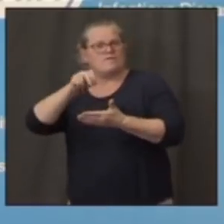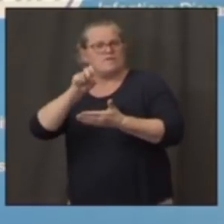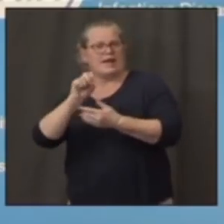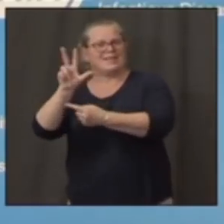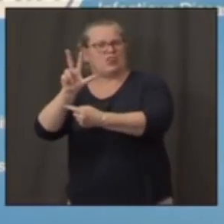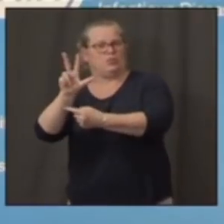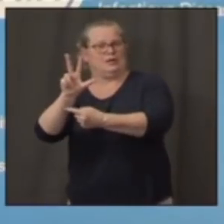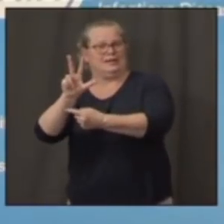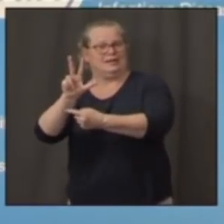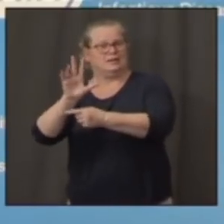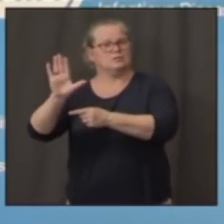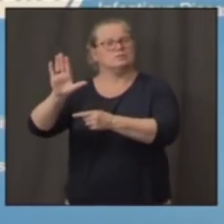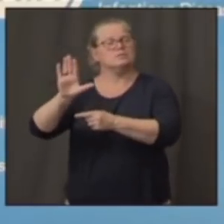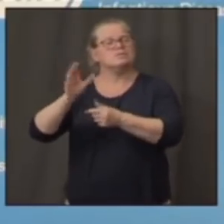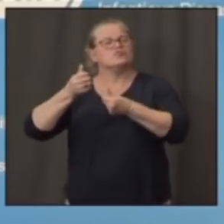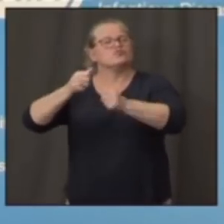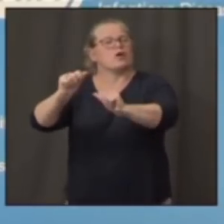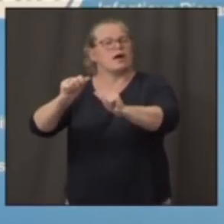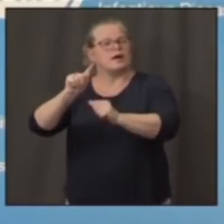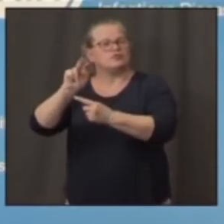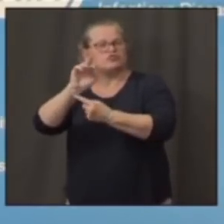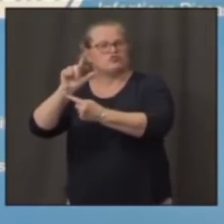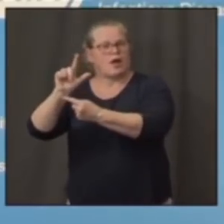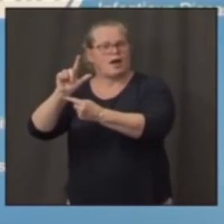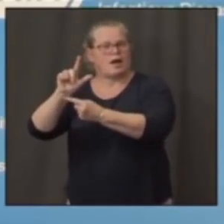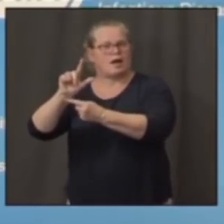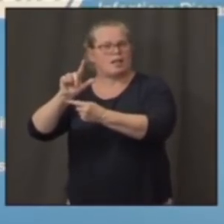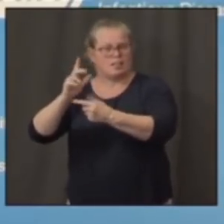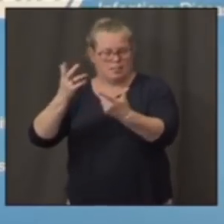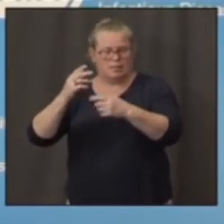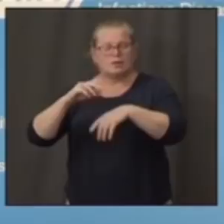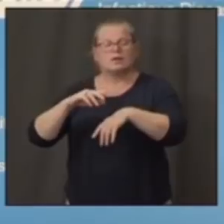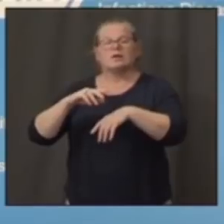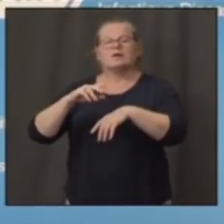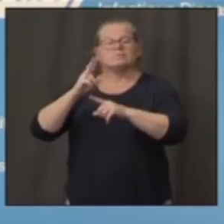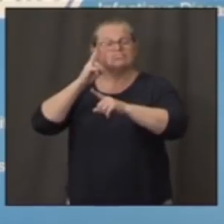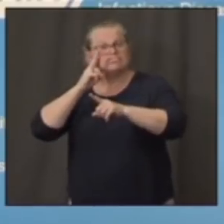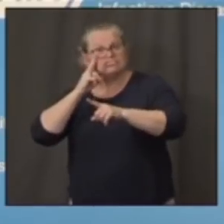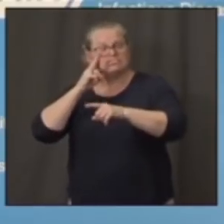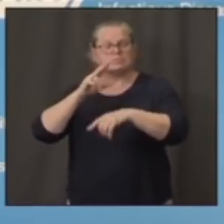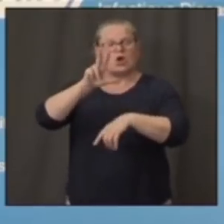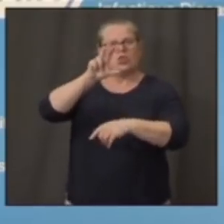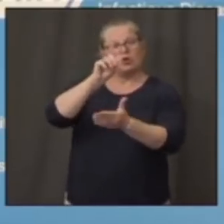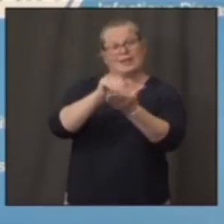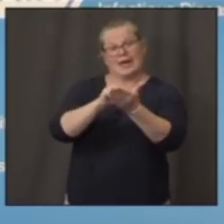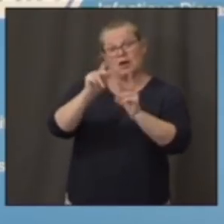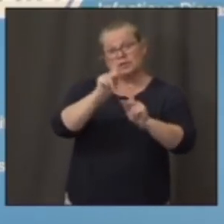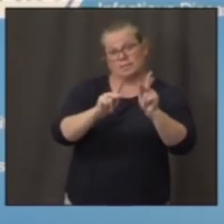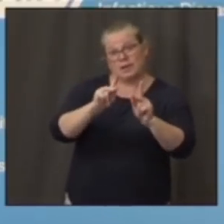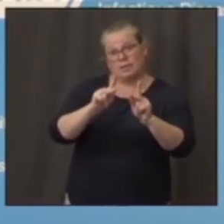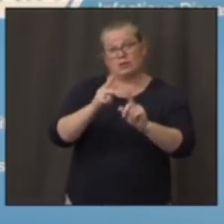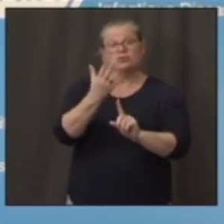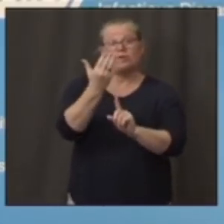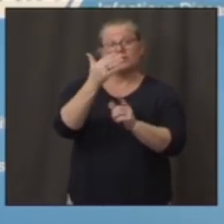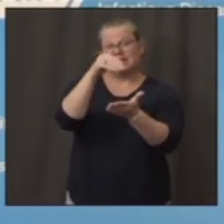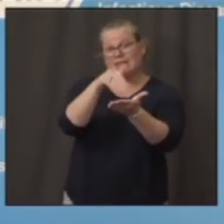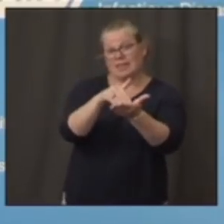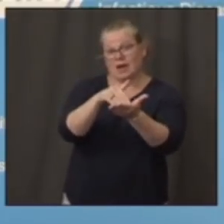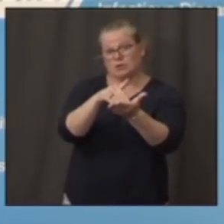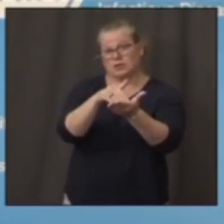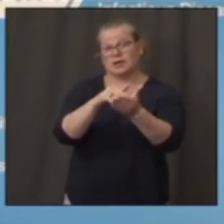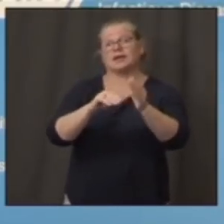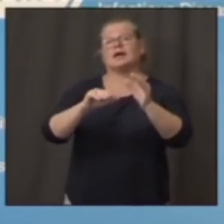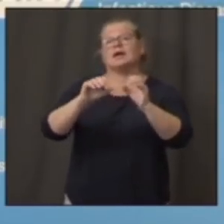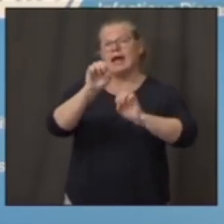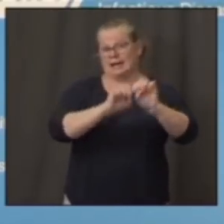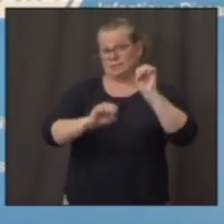people, in this case, 30,000 people, 15,000 in the experimental limb, and